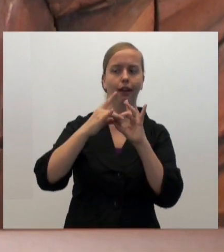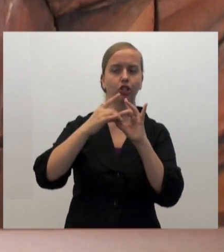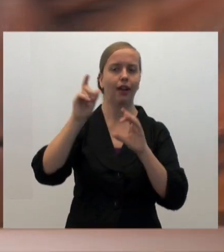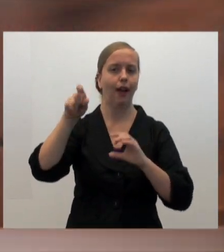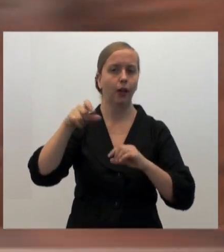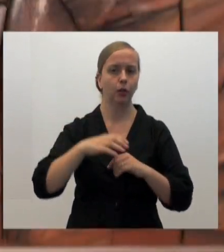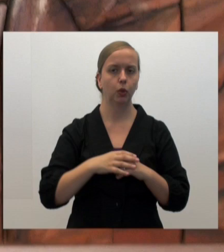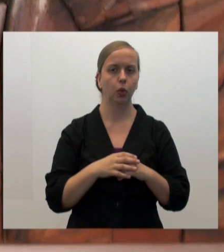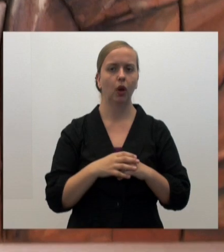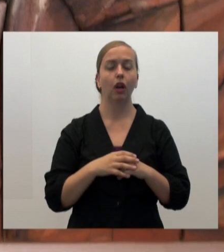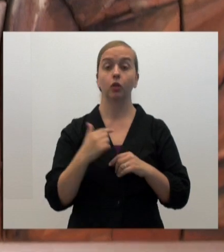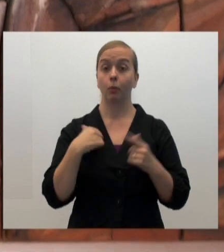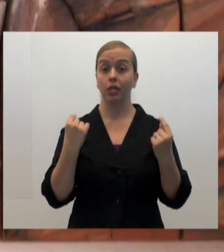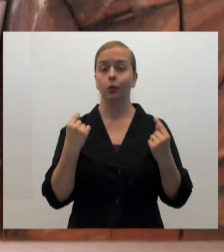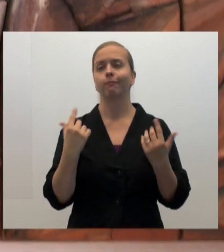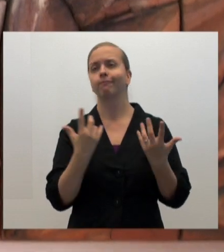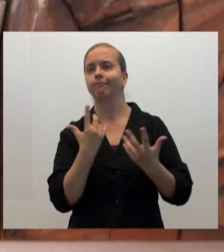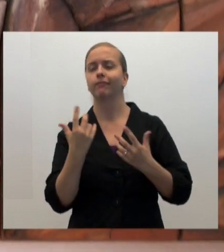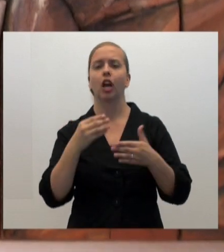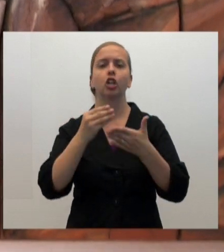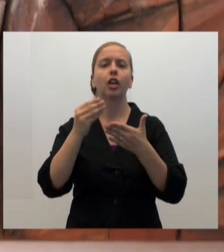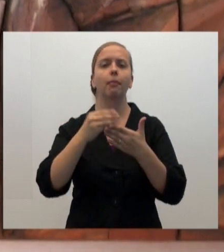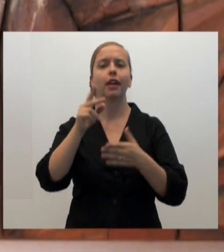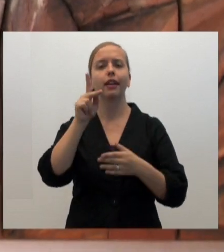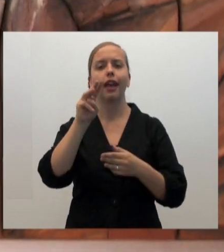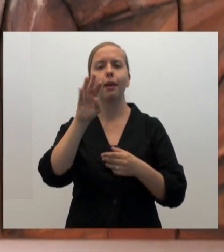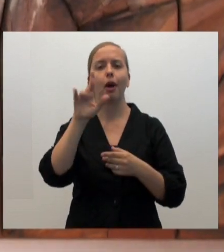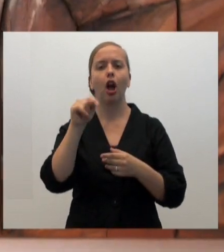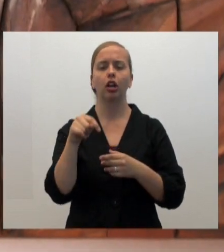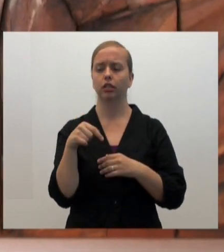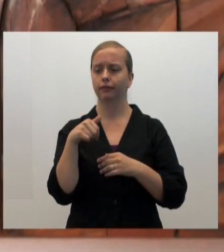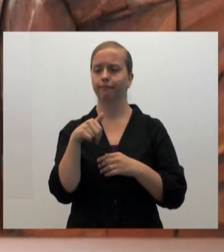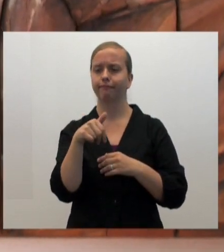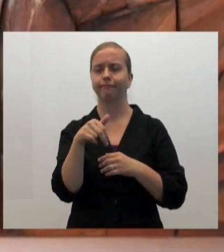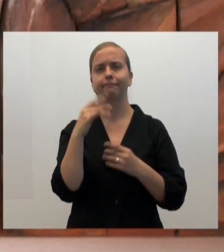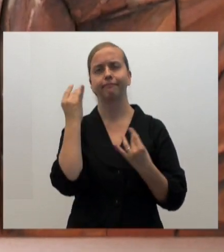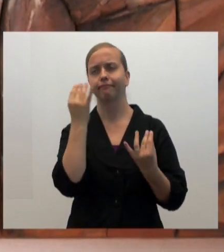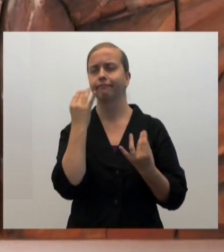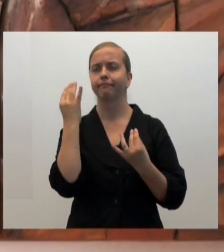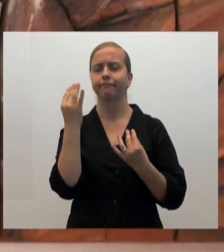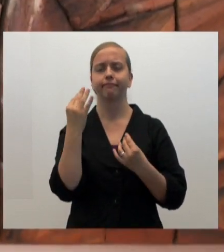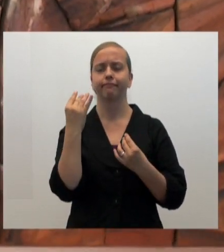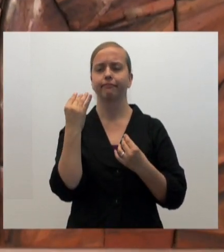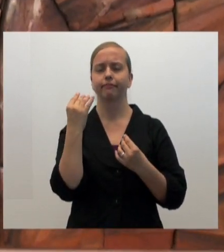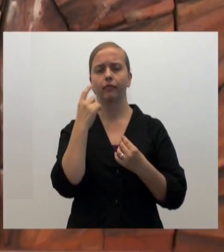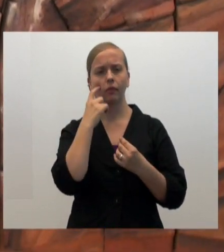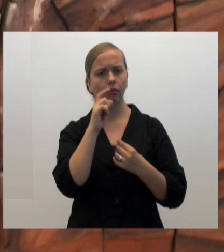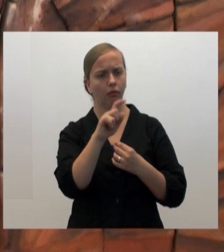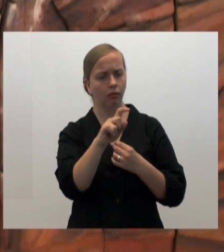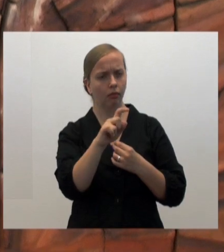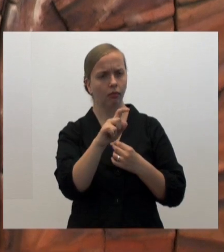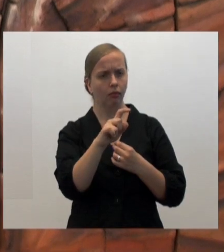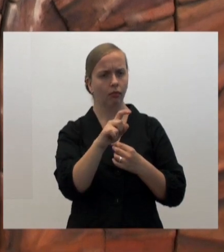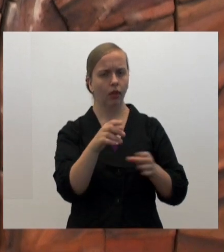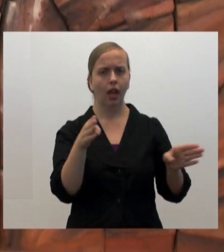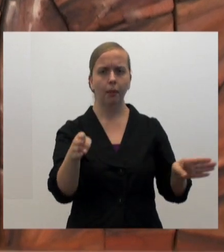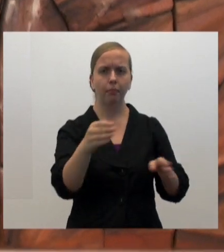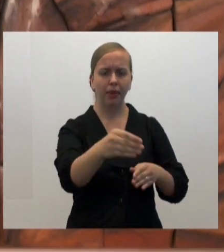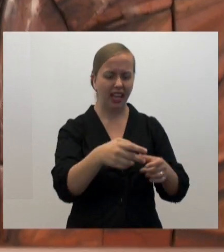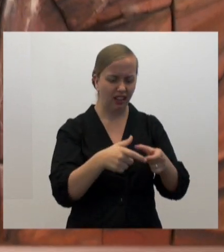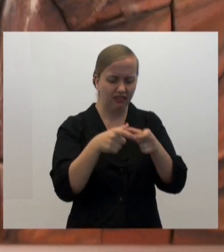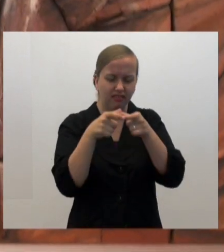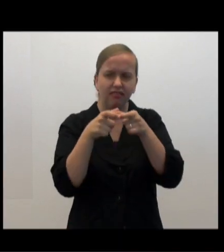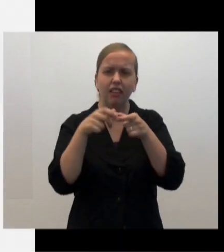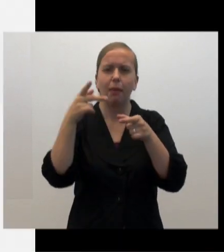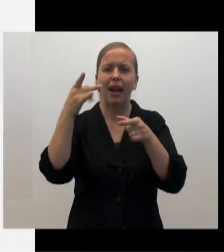it acoustically. And I was at Kmart, and I was walking down the aisle just thinking about something else, and I saw a